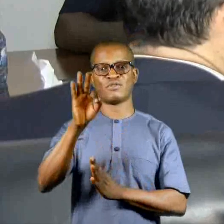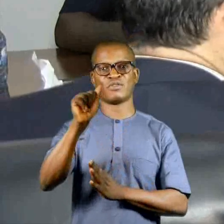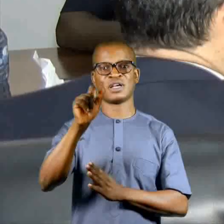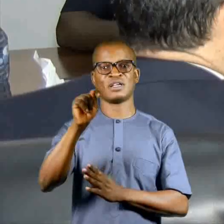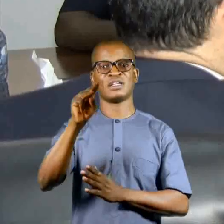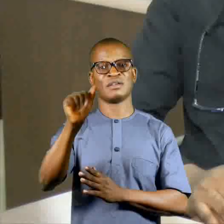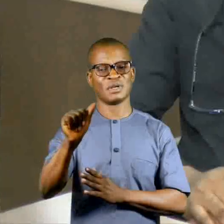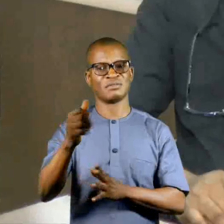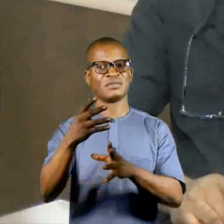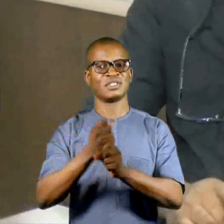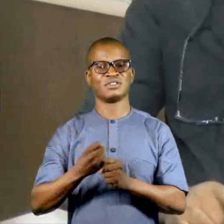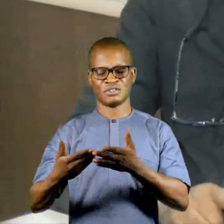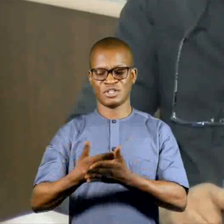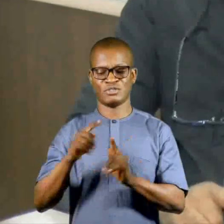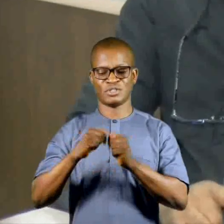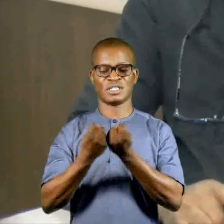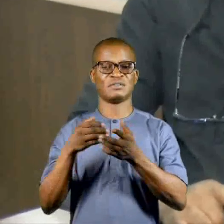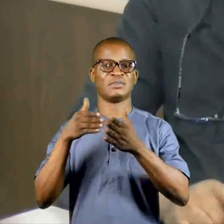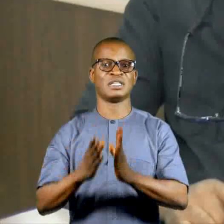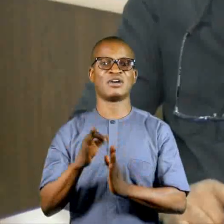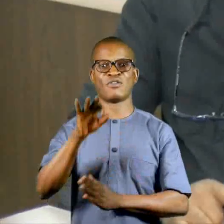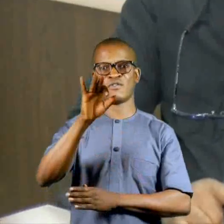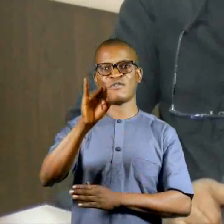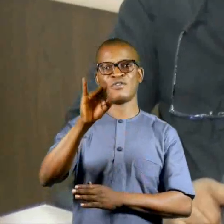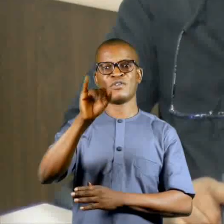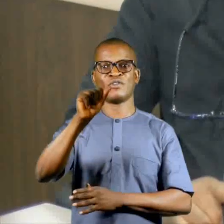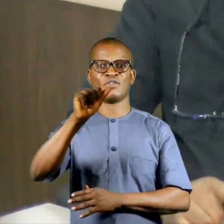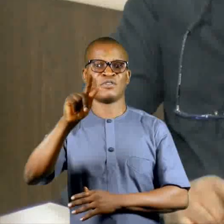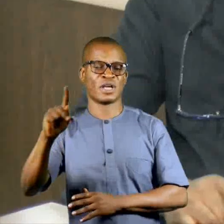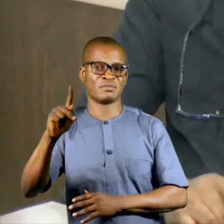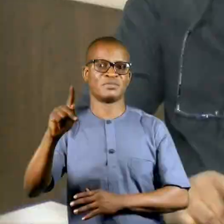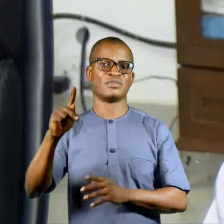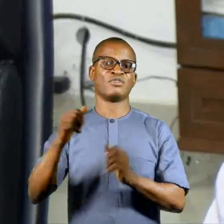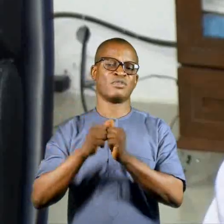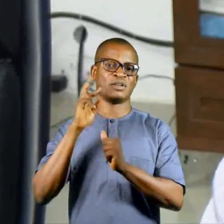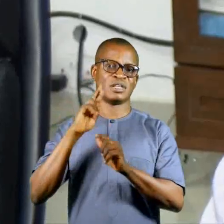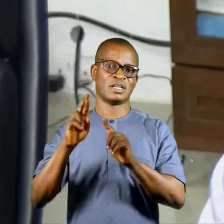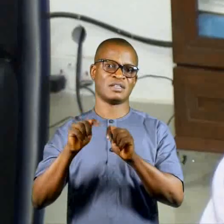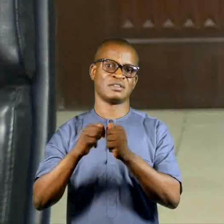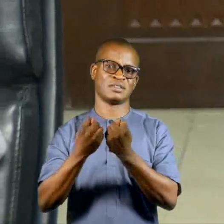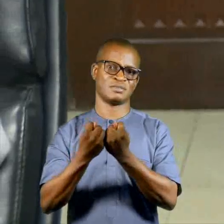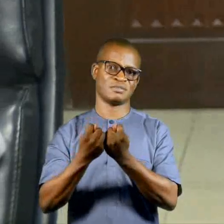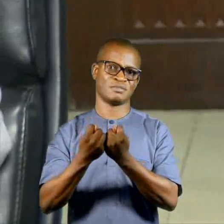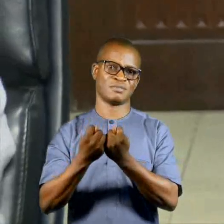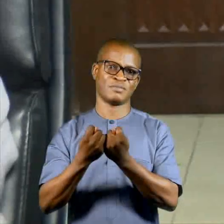Fatima Waziri-Azi, recently received the new team leader of FIAP, Federico Milan and his team.